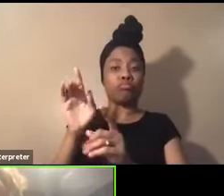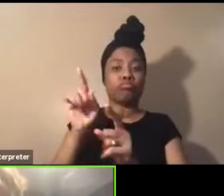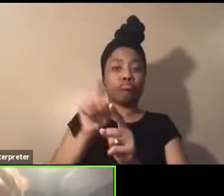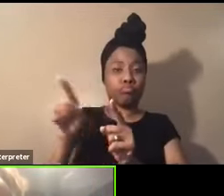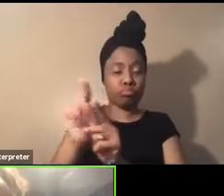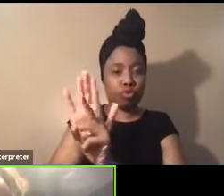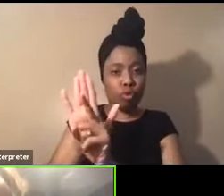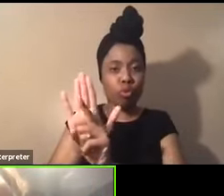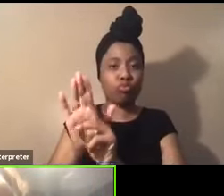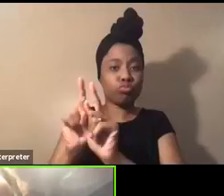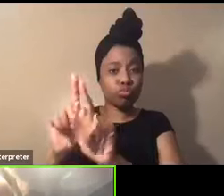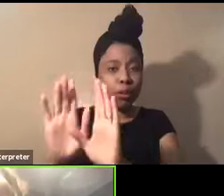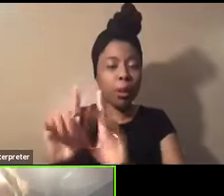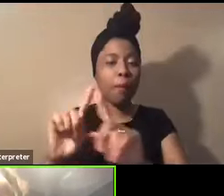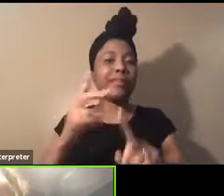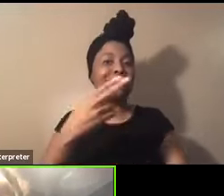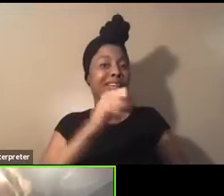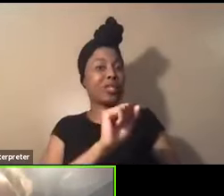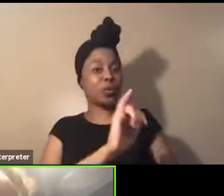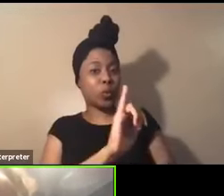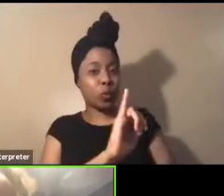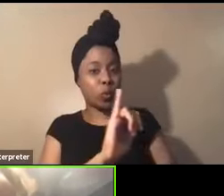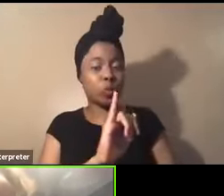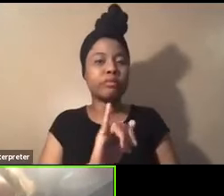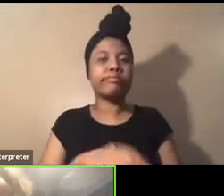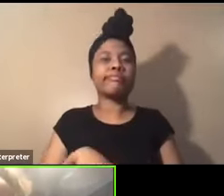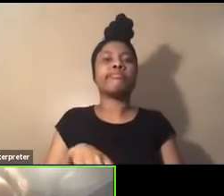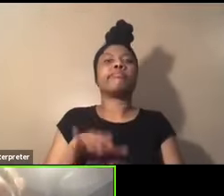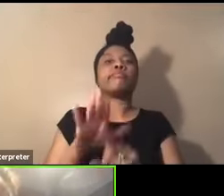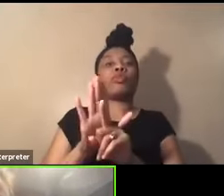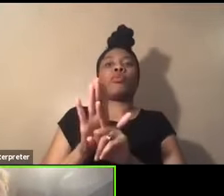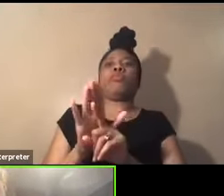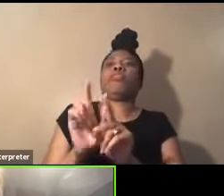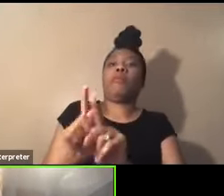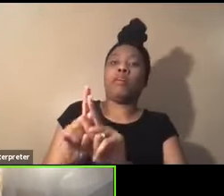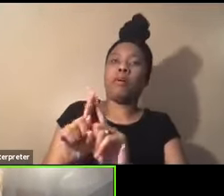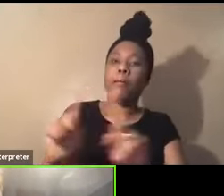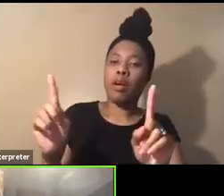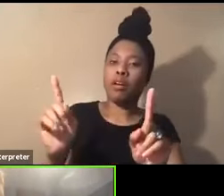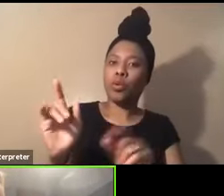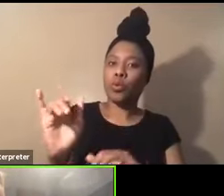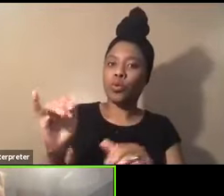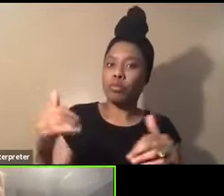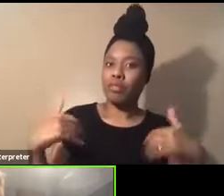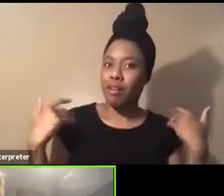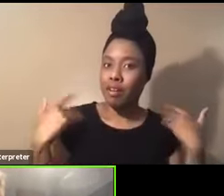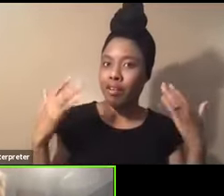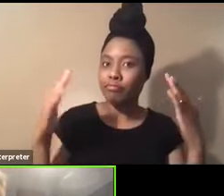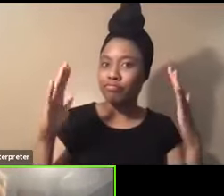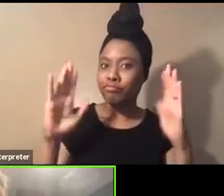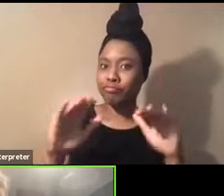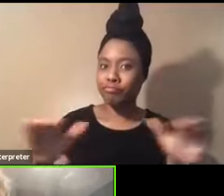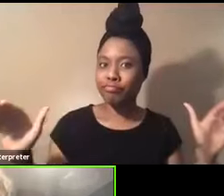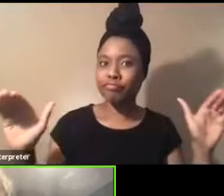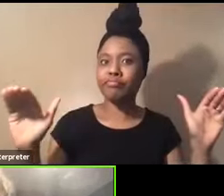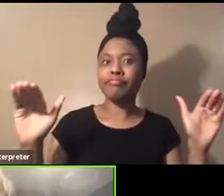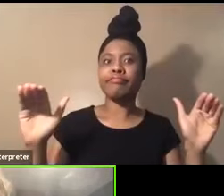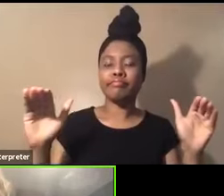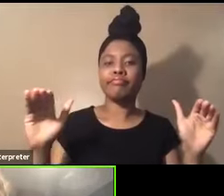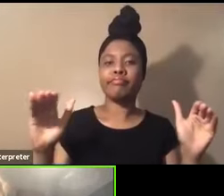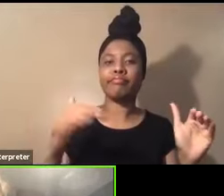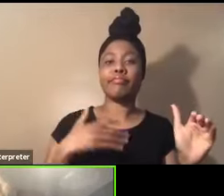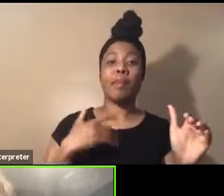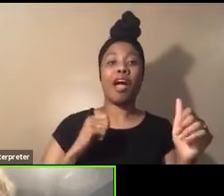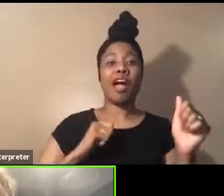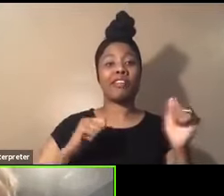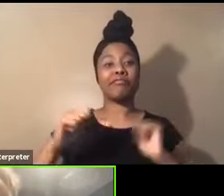she's in high school also, but, uh, with her peers, but also with our young, the young children, she has been my rehearsal